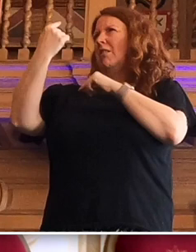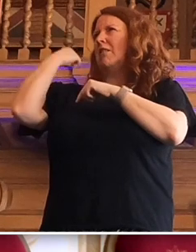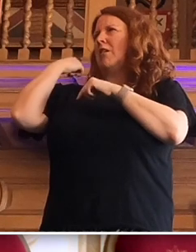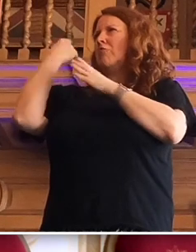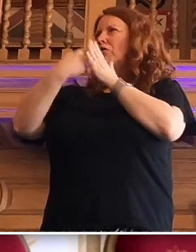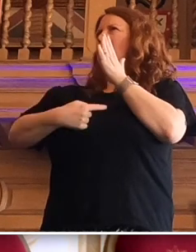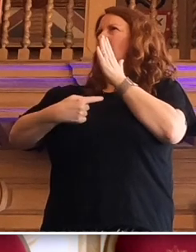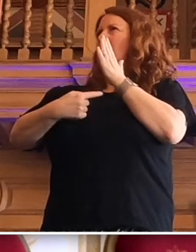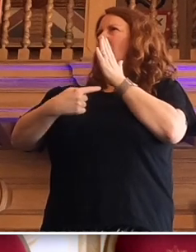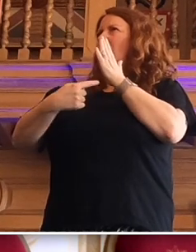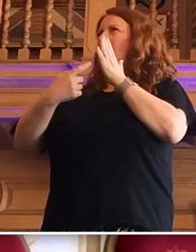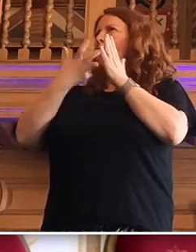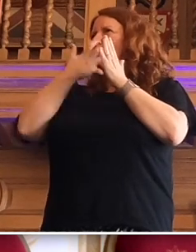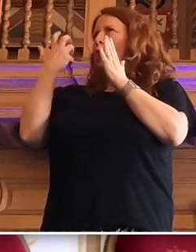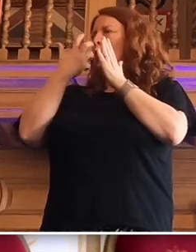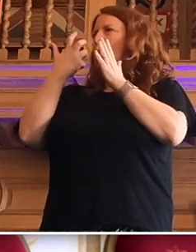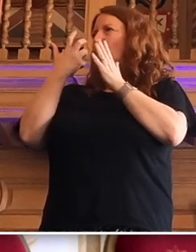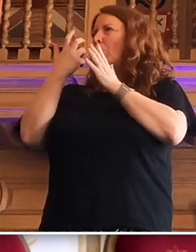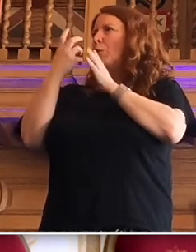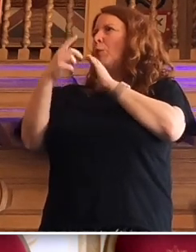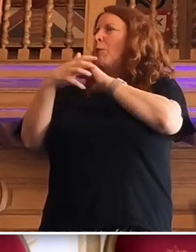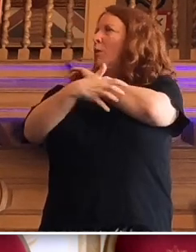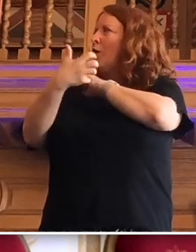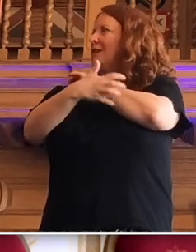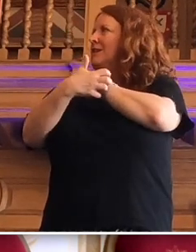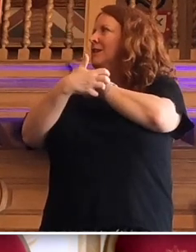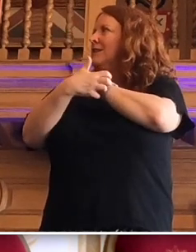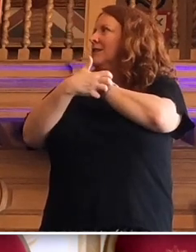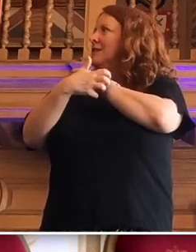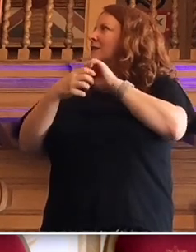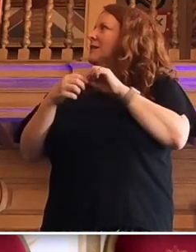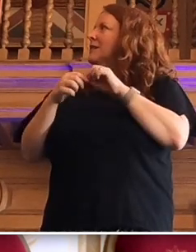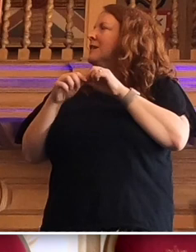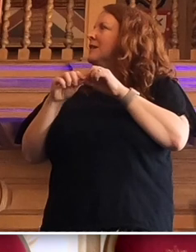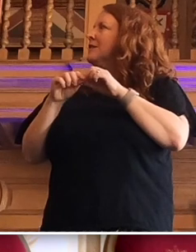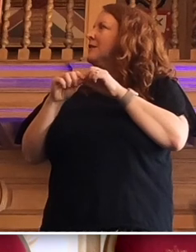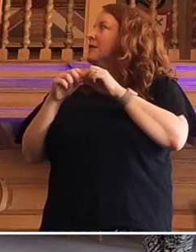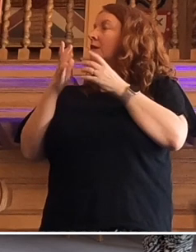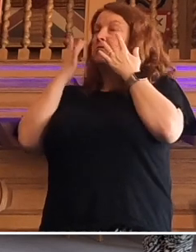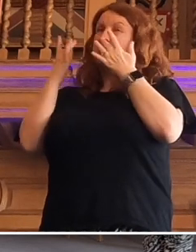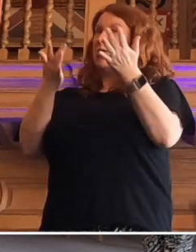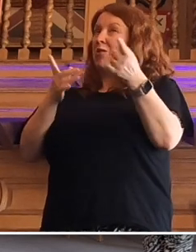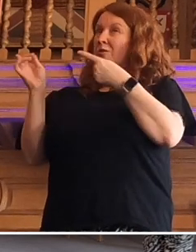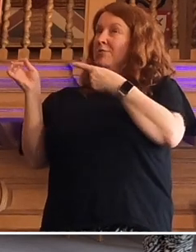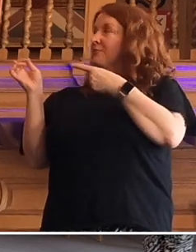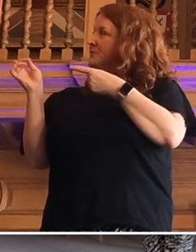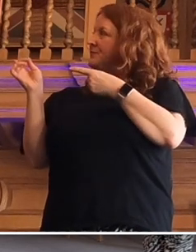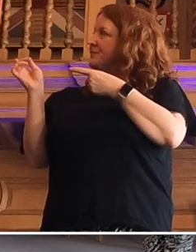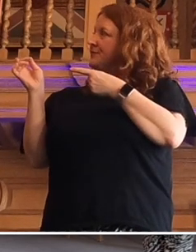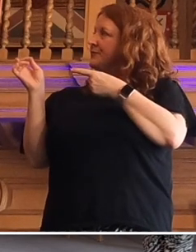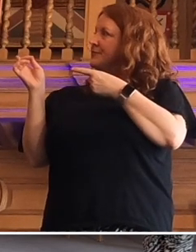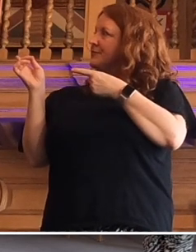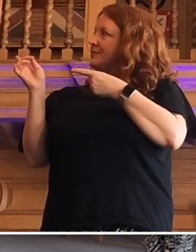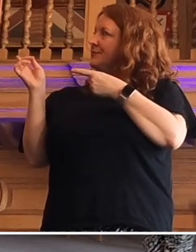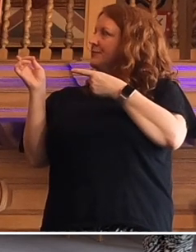report on fuel poverty, say that it will kill people. And look at this. If you're in